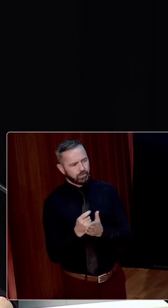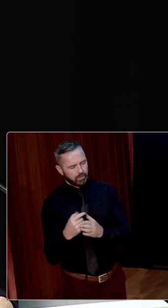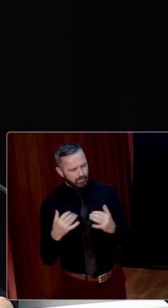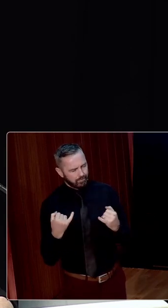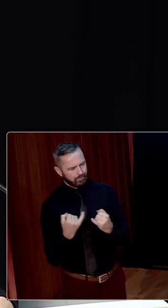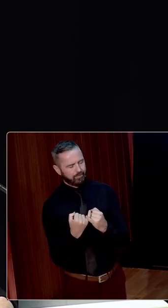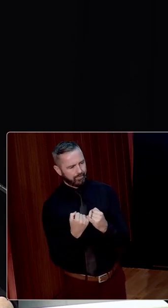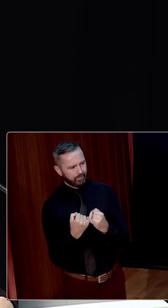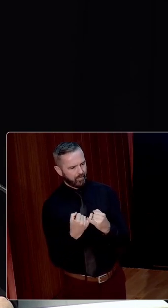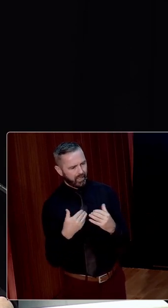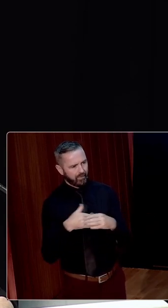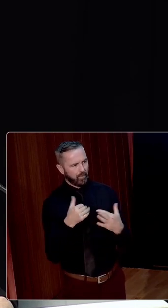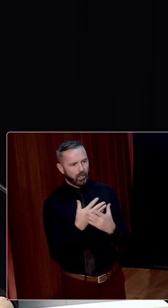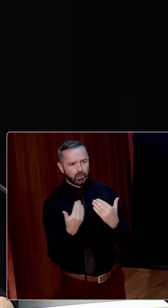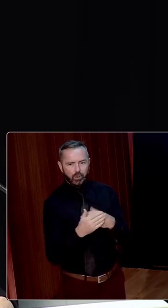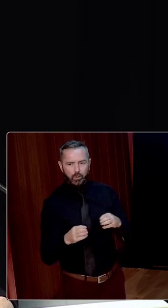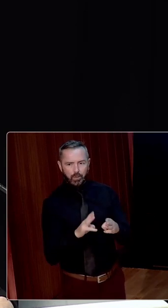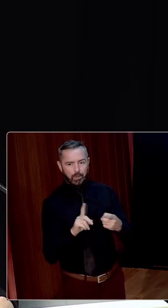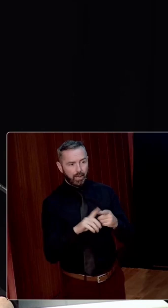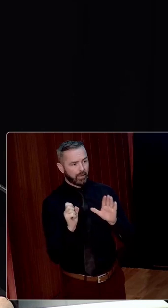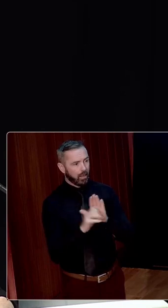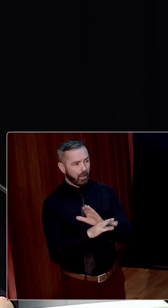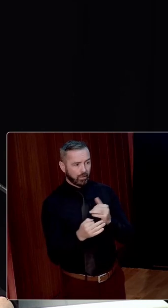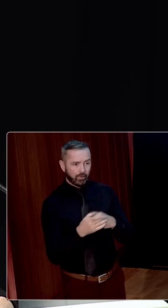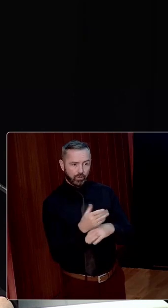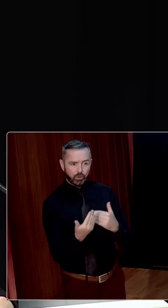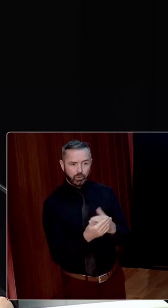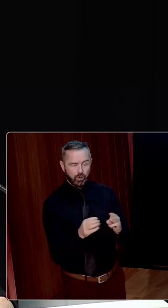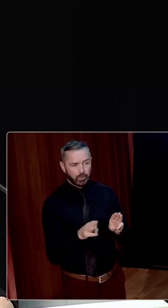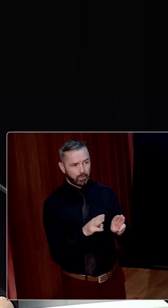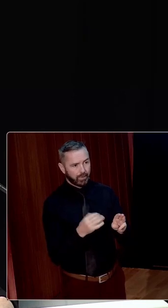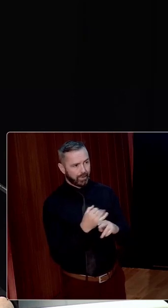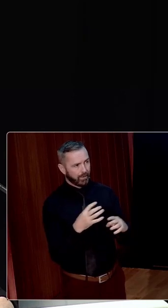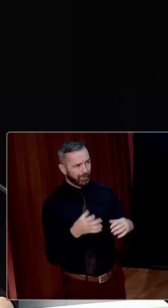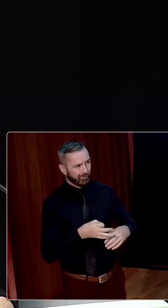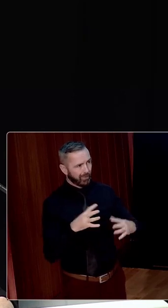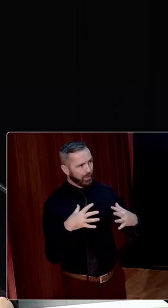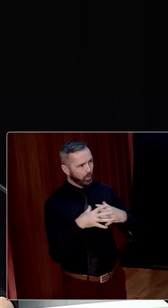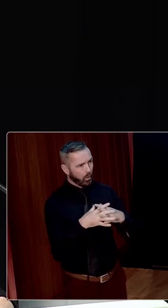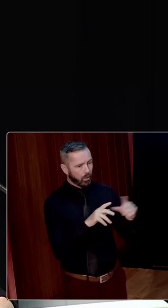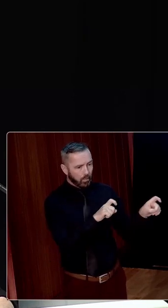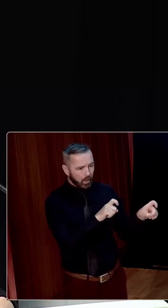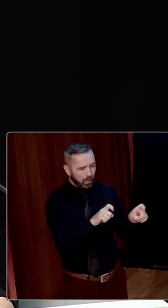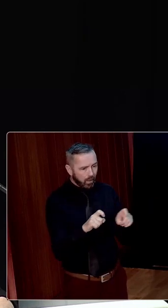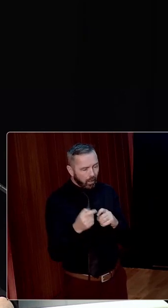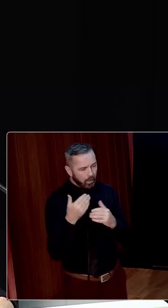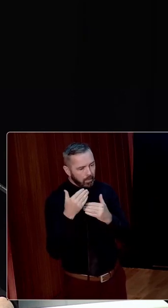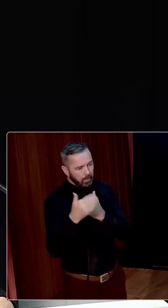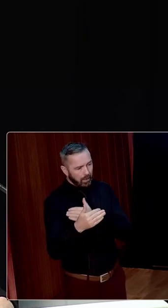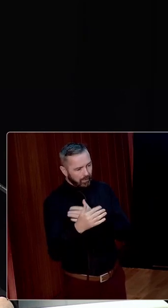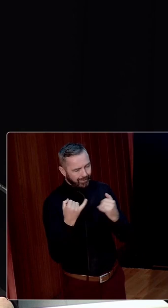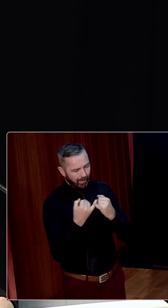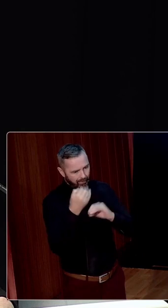involving so many young people, coupled with the loss of so many of those young people in the Great War, the prolonged period of conflict in Ireland